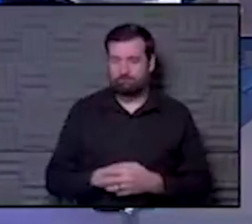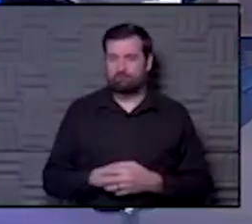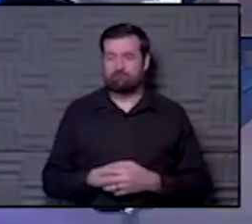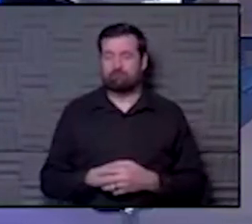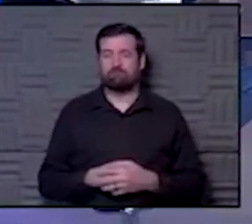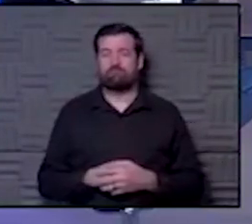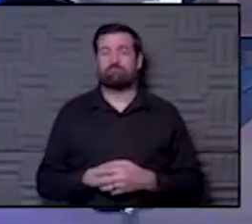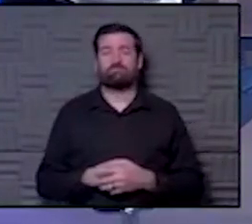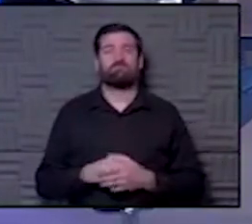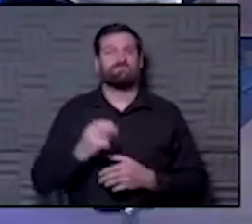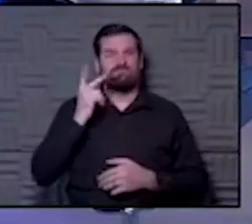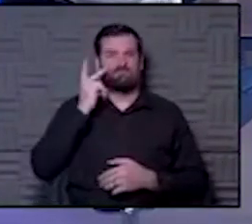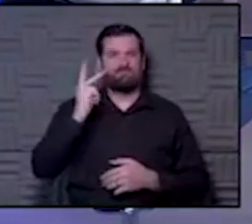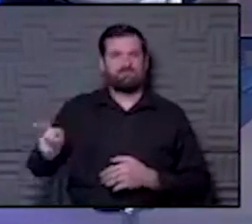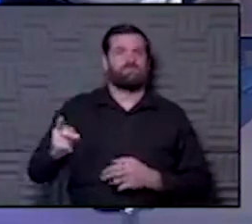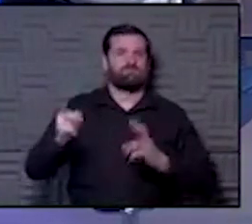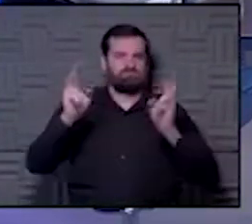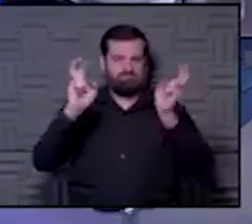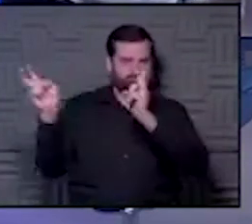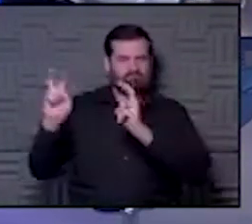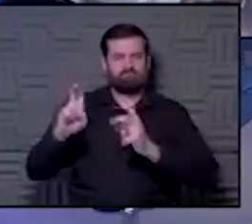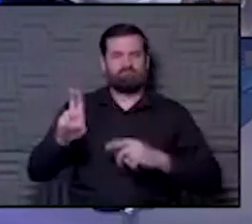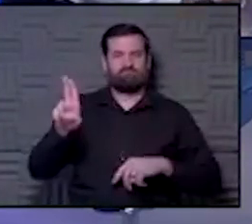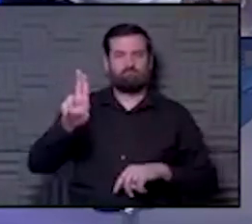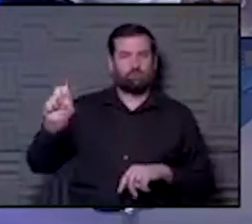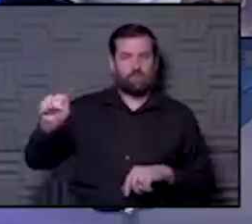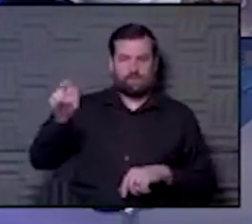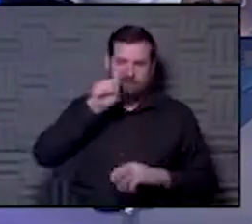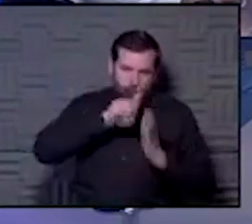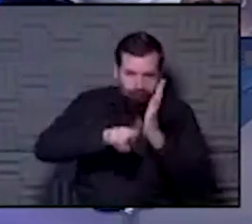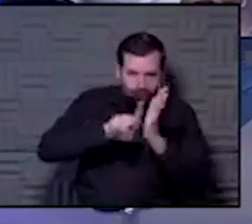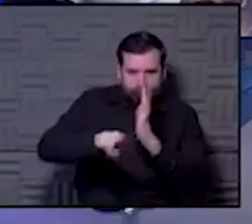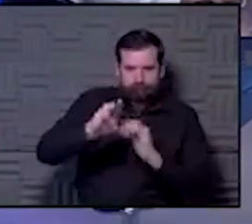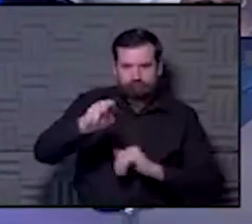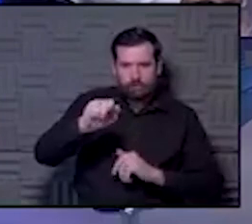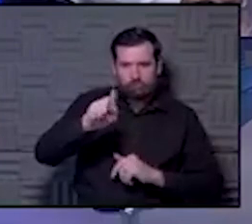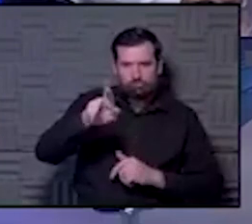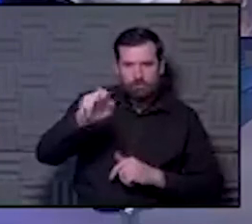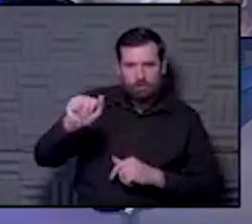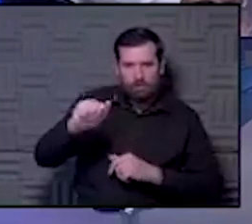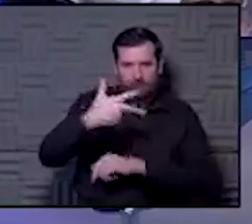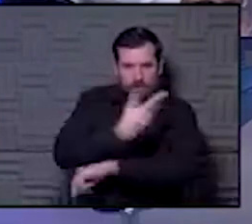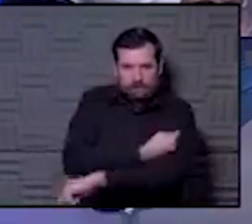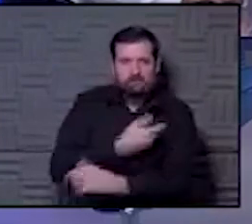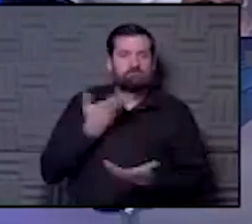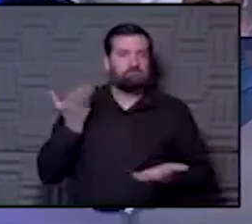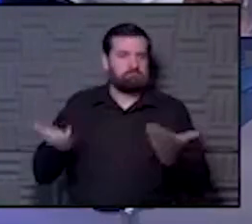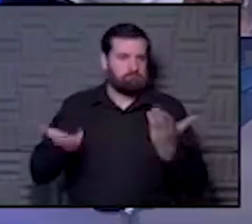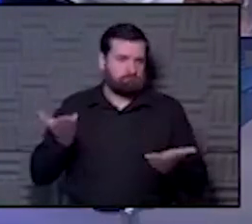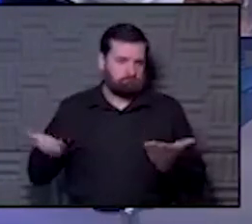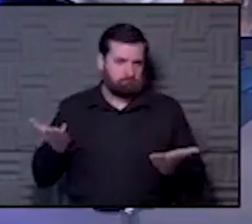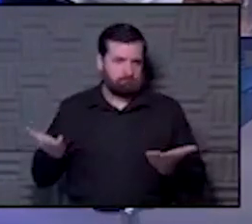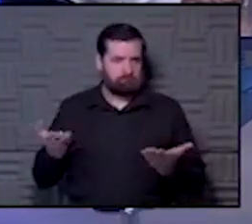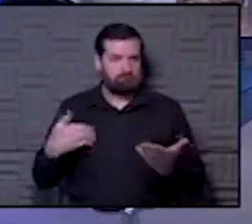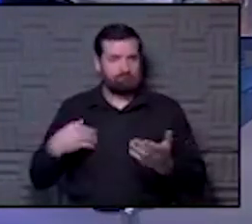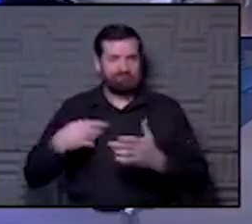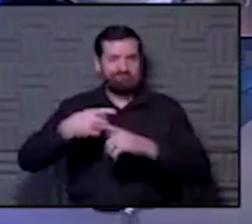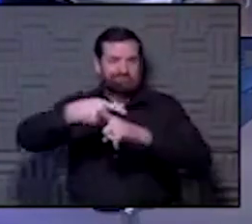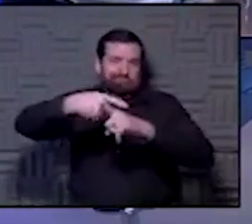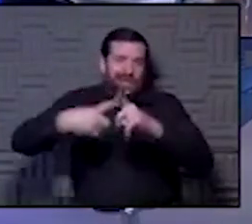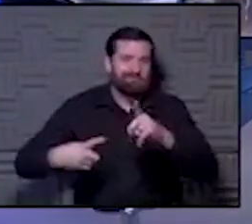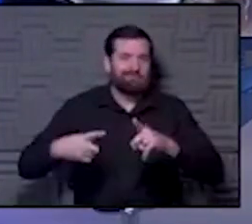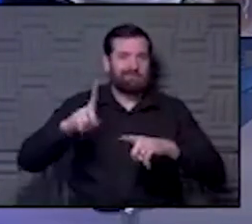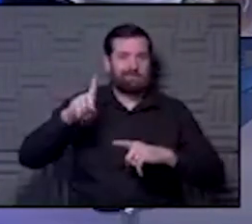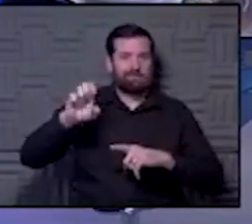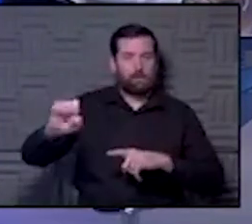We saw the headlines overnight about the U.S. looking at the Moderna vaccine and saying, hey, we might be able to do half the dose to try to